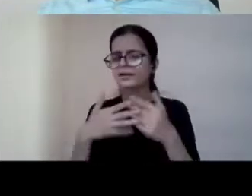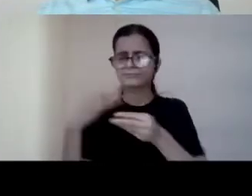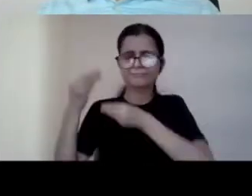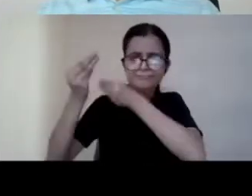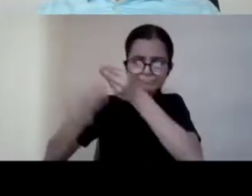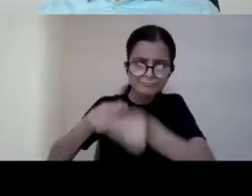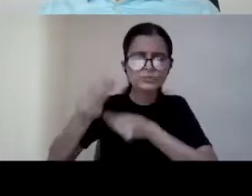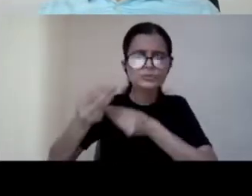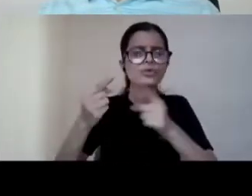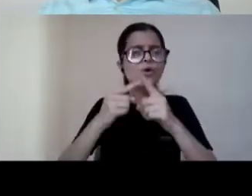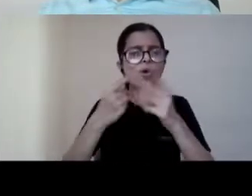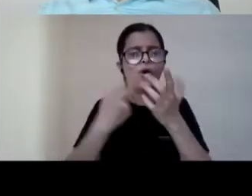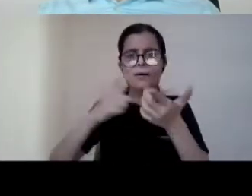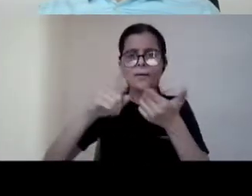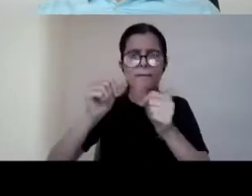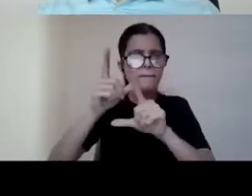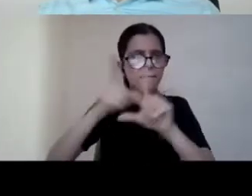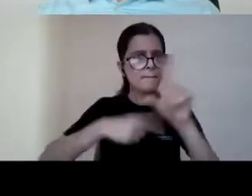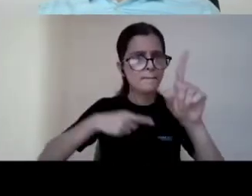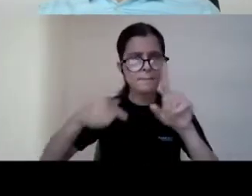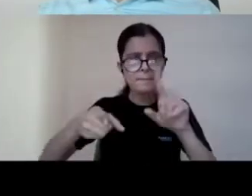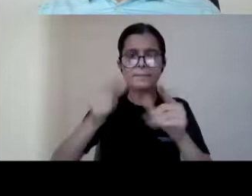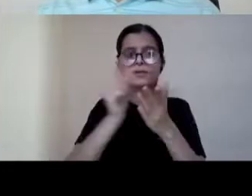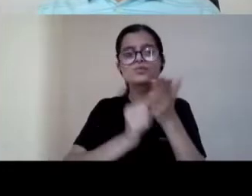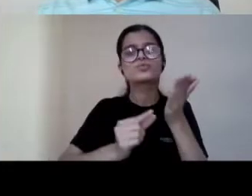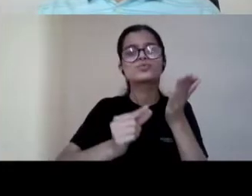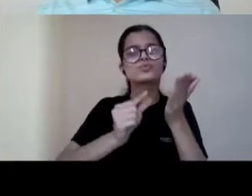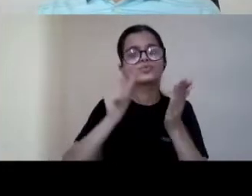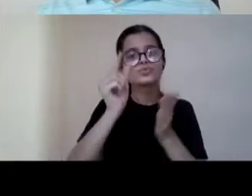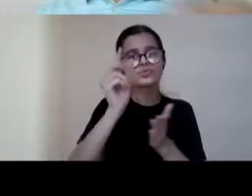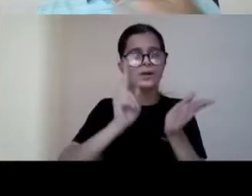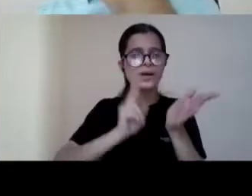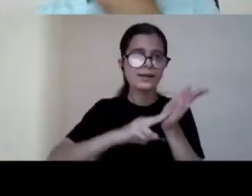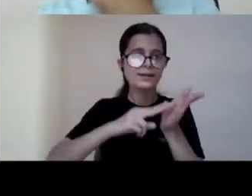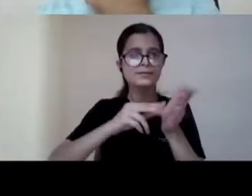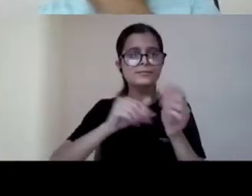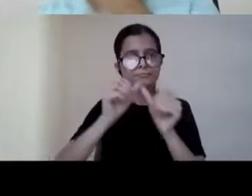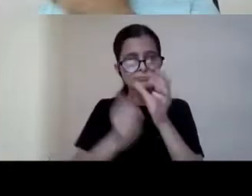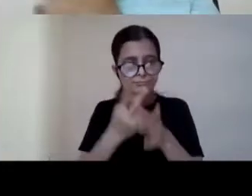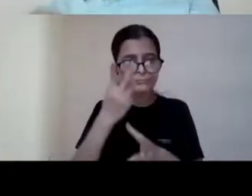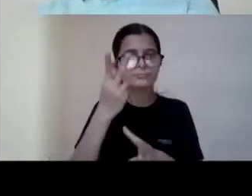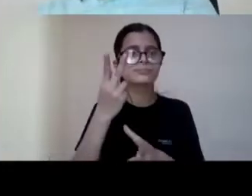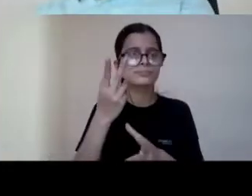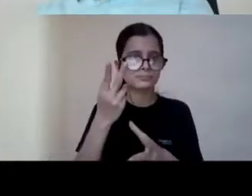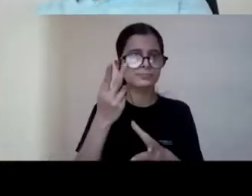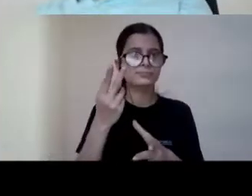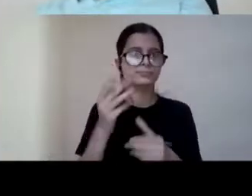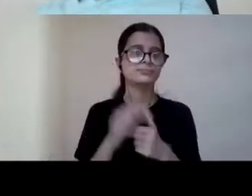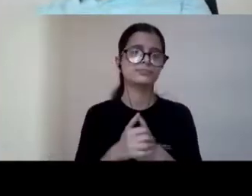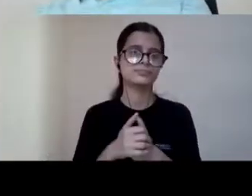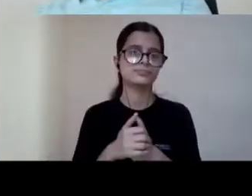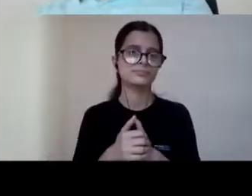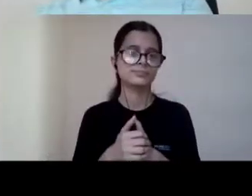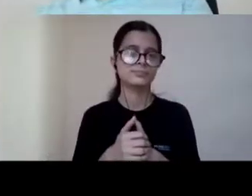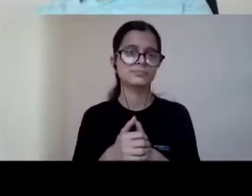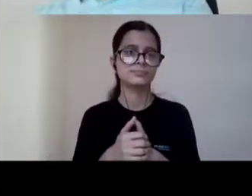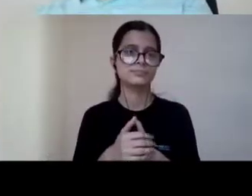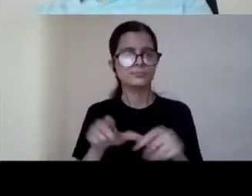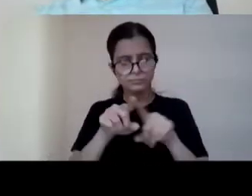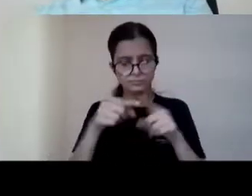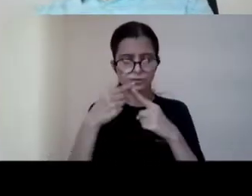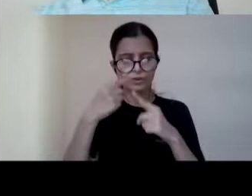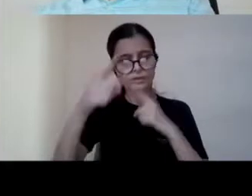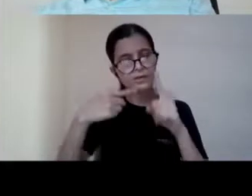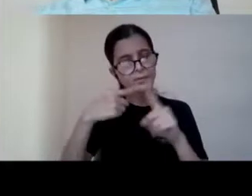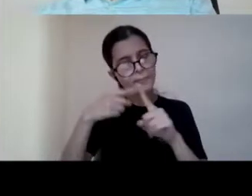is owned by one of the un agencies and the marrakesh that is that we are talking about